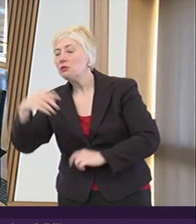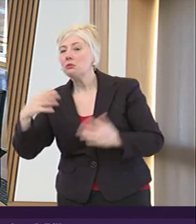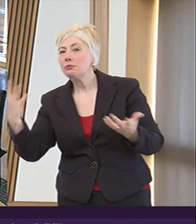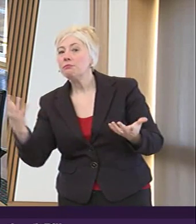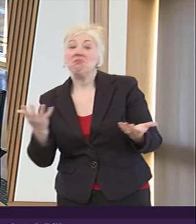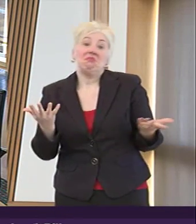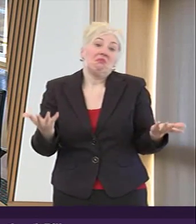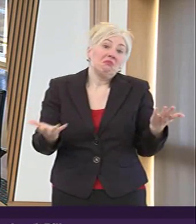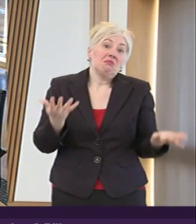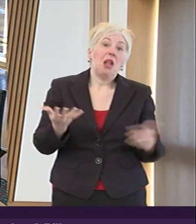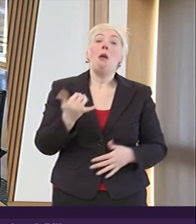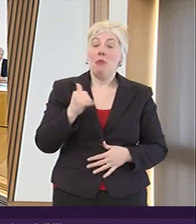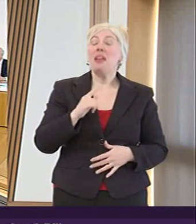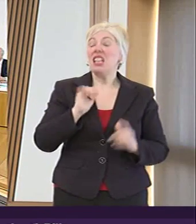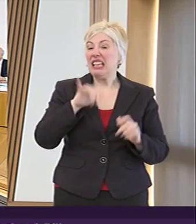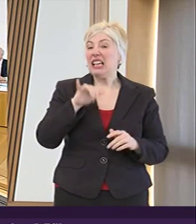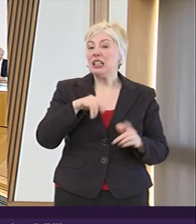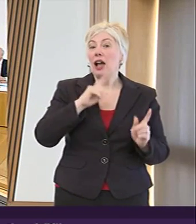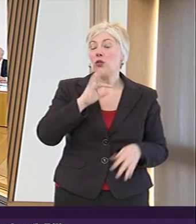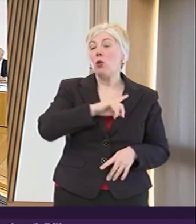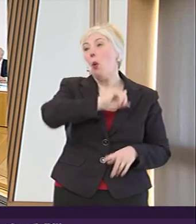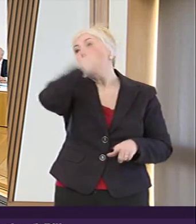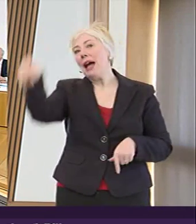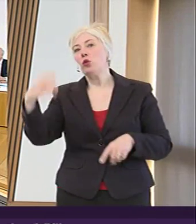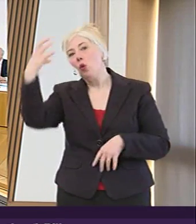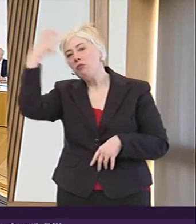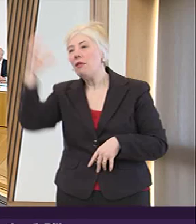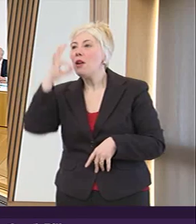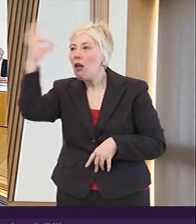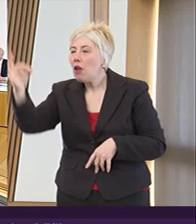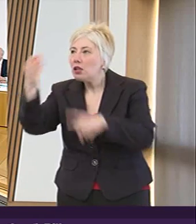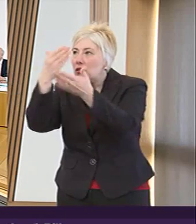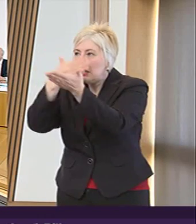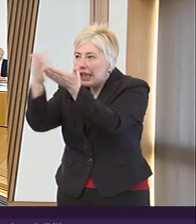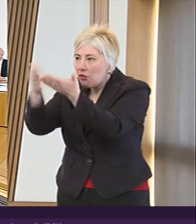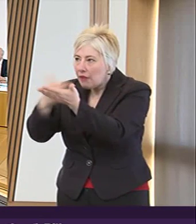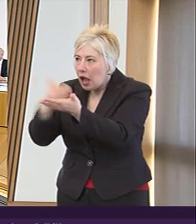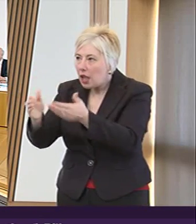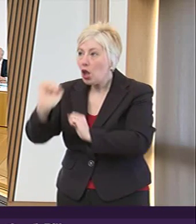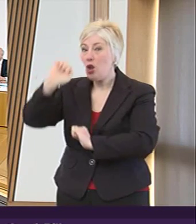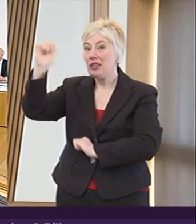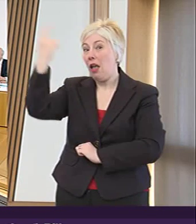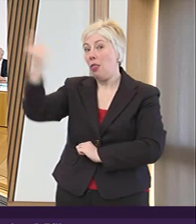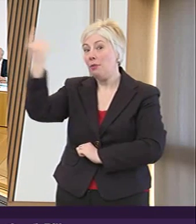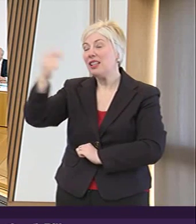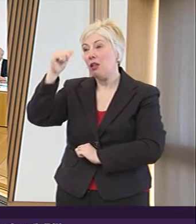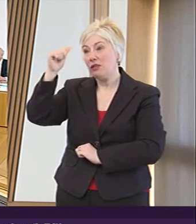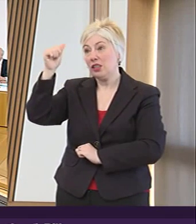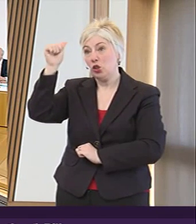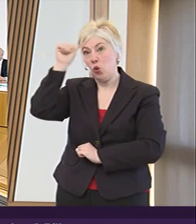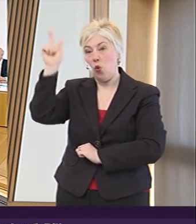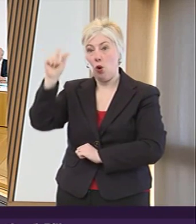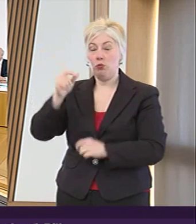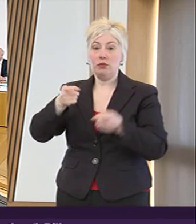is that some of it will have to be referred back to the government who will be much better familiar with what ministers can and should do